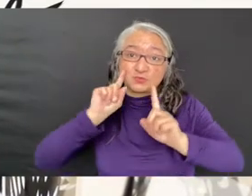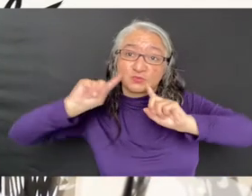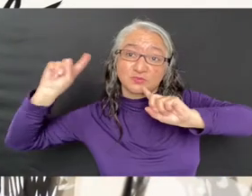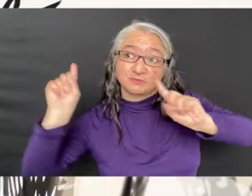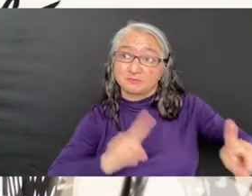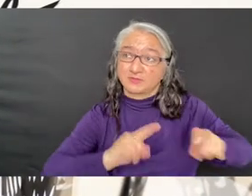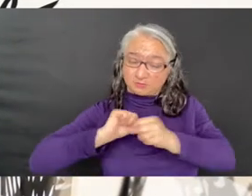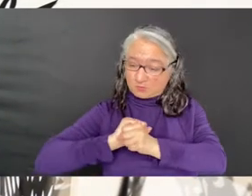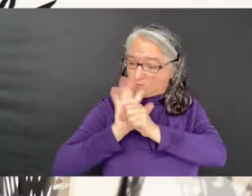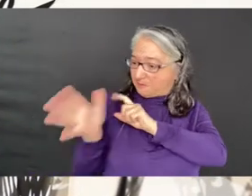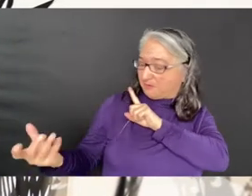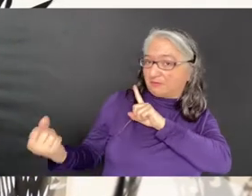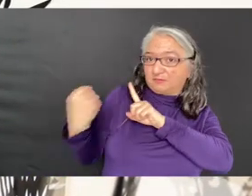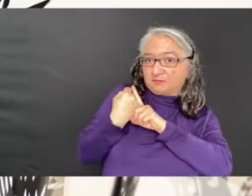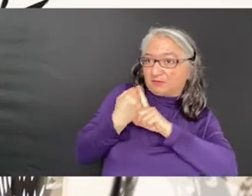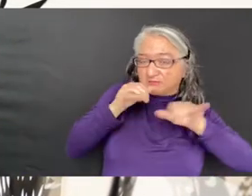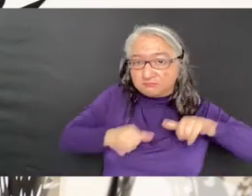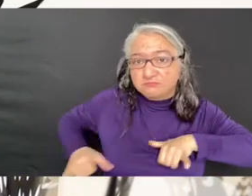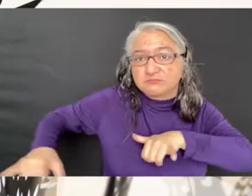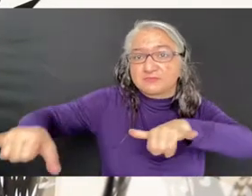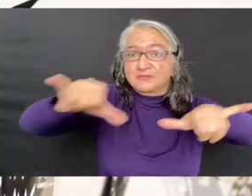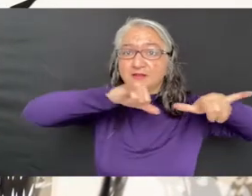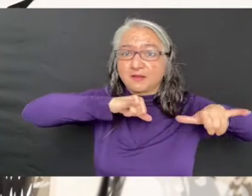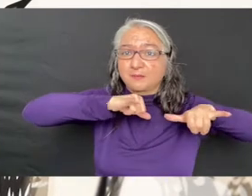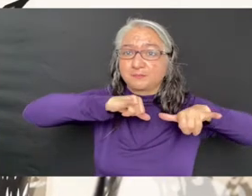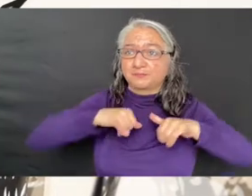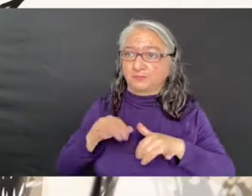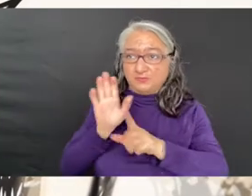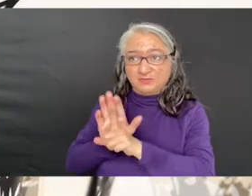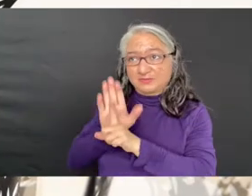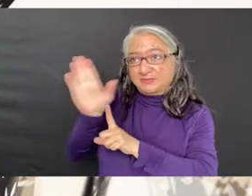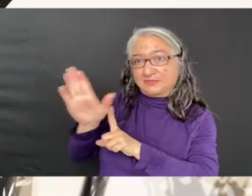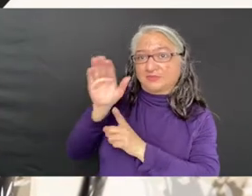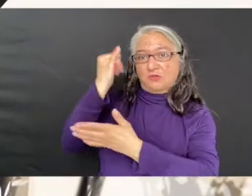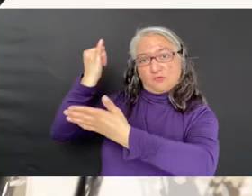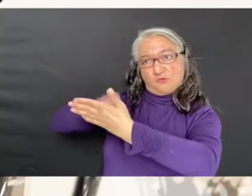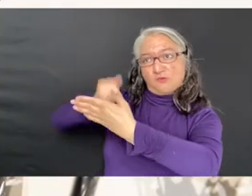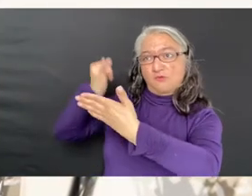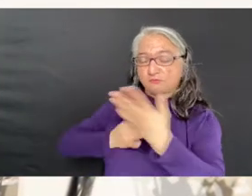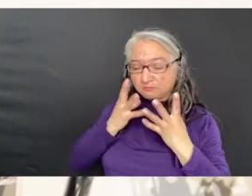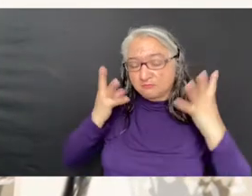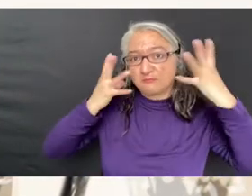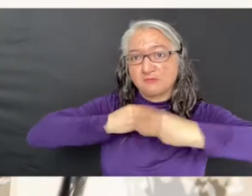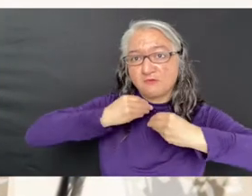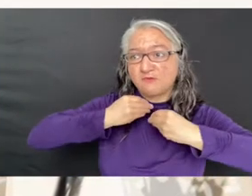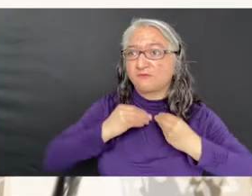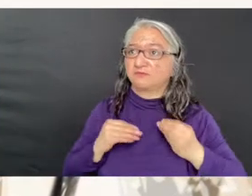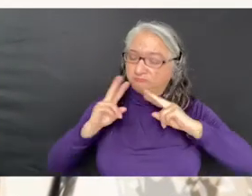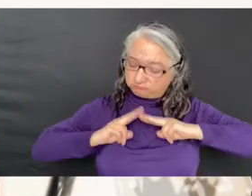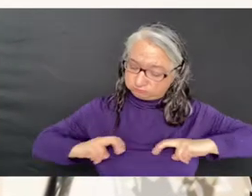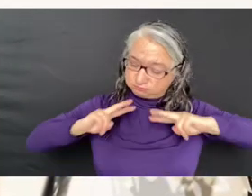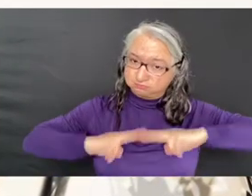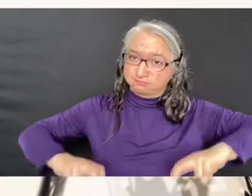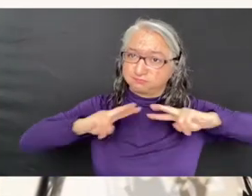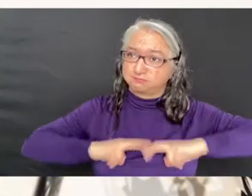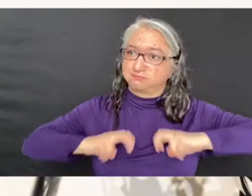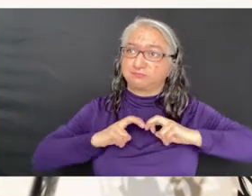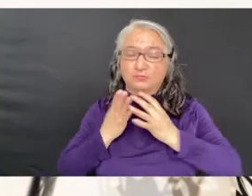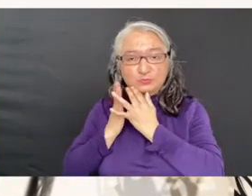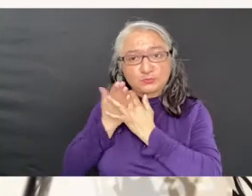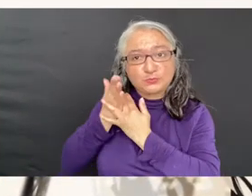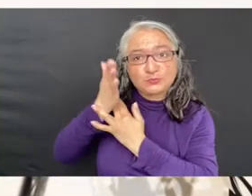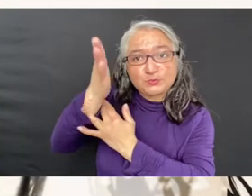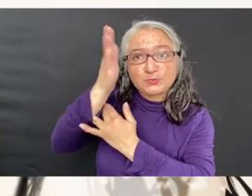changed our collective psyche. Paul Robles' work is beautiful and at times cathartic. Like the humors described in early